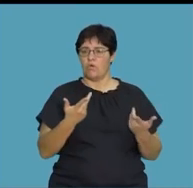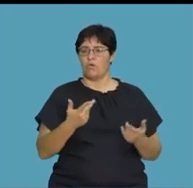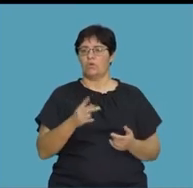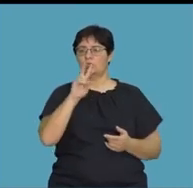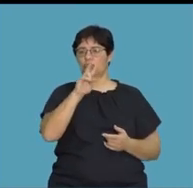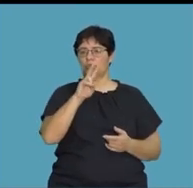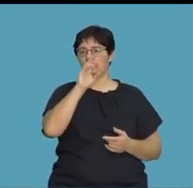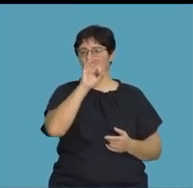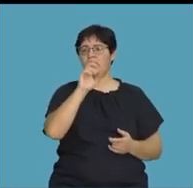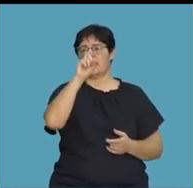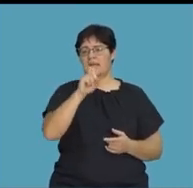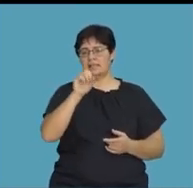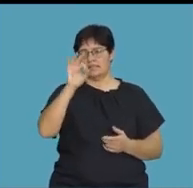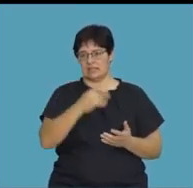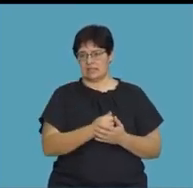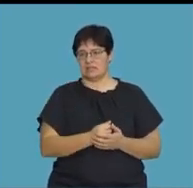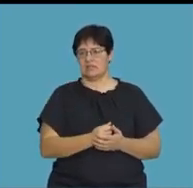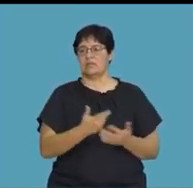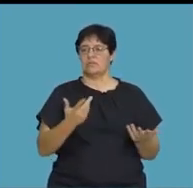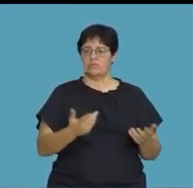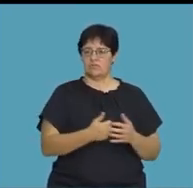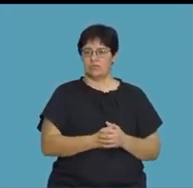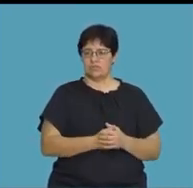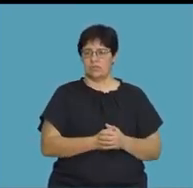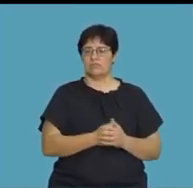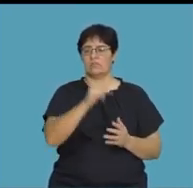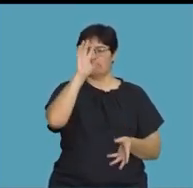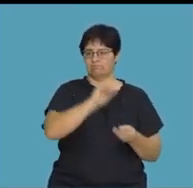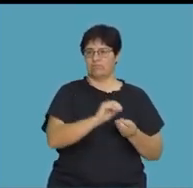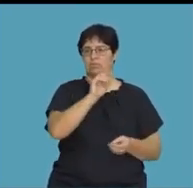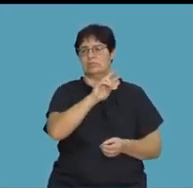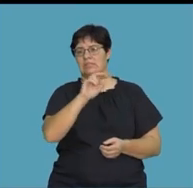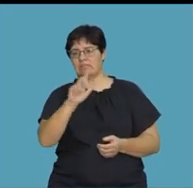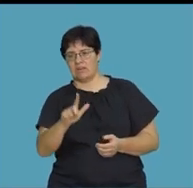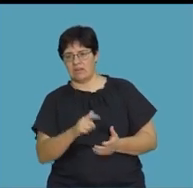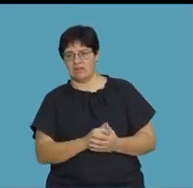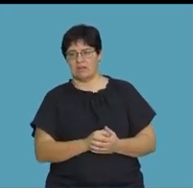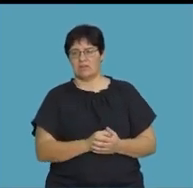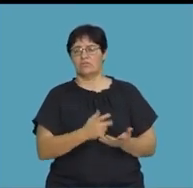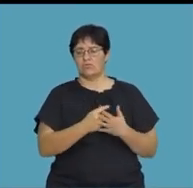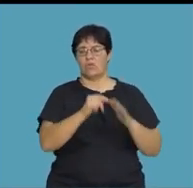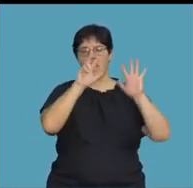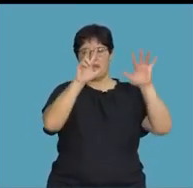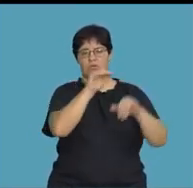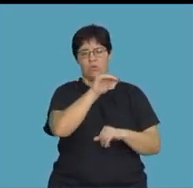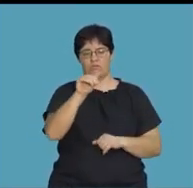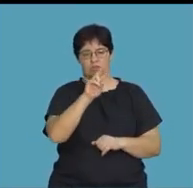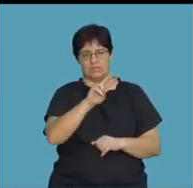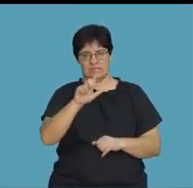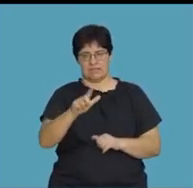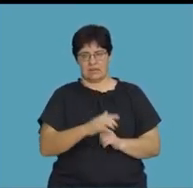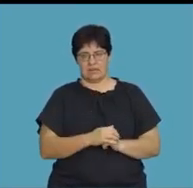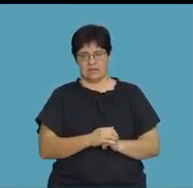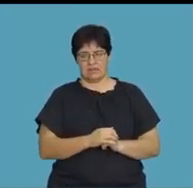simplify that. 2 to the exponent of 3 is 8. 3 to the exponent of 3 is 27. So it can just be